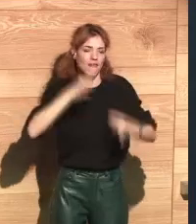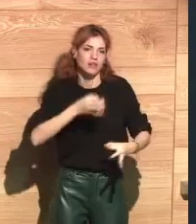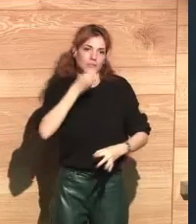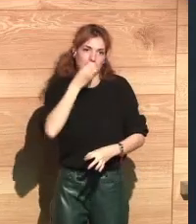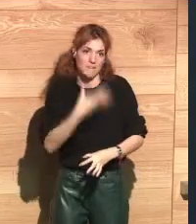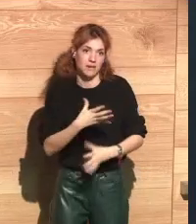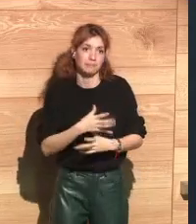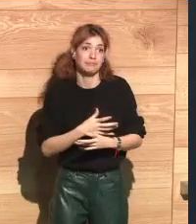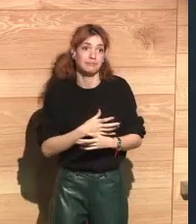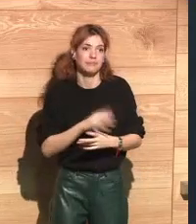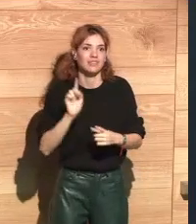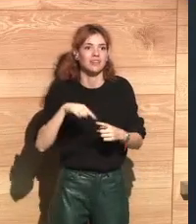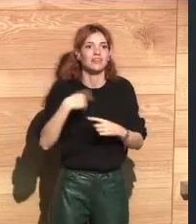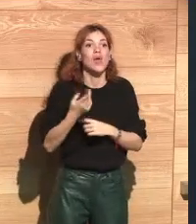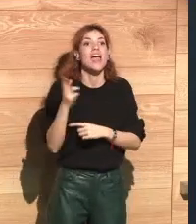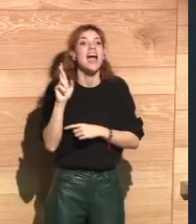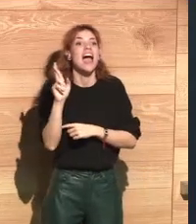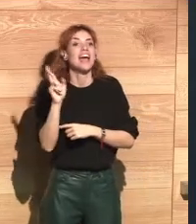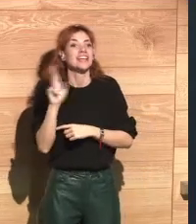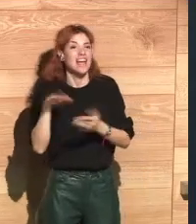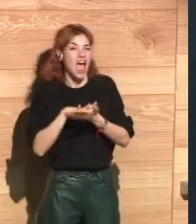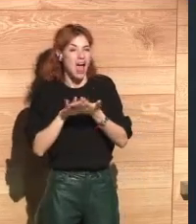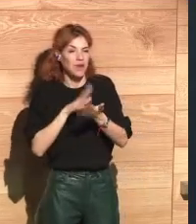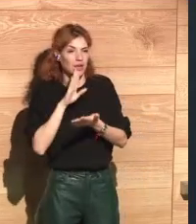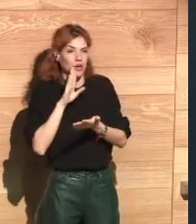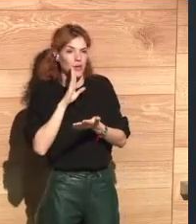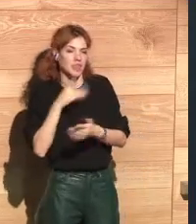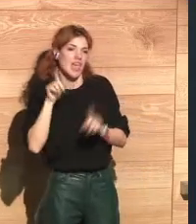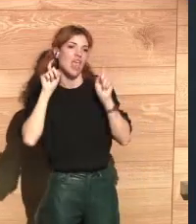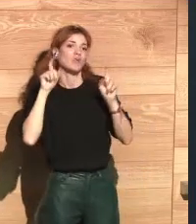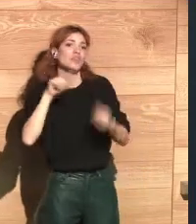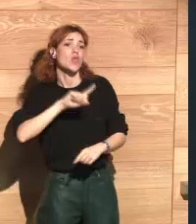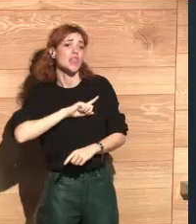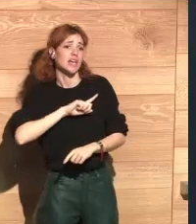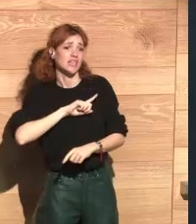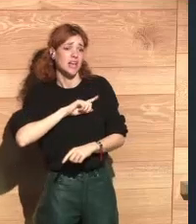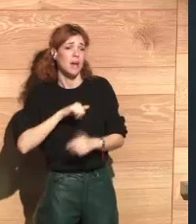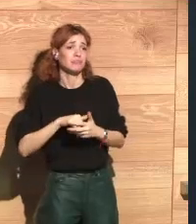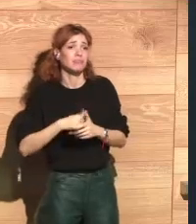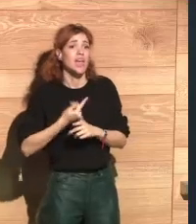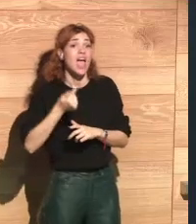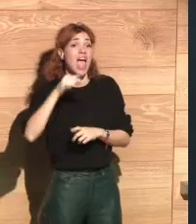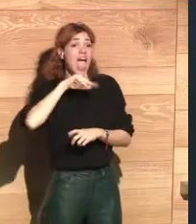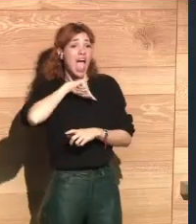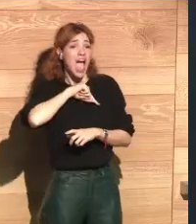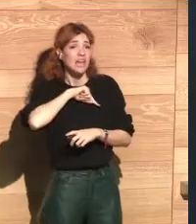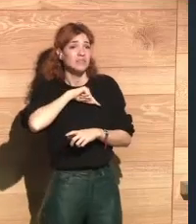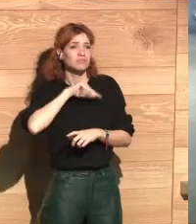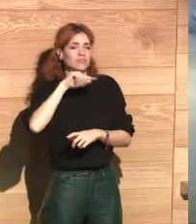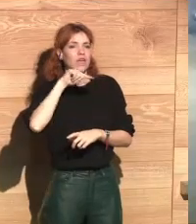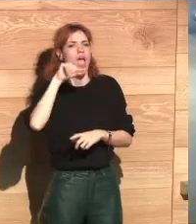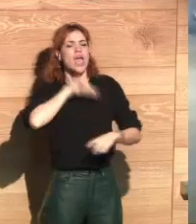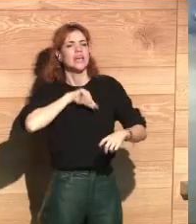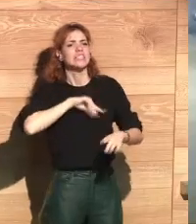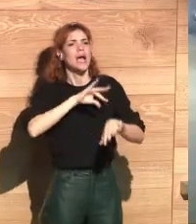processes, knowing these details, we can really assess the risks. And going back to the education